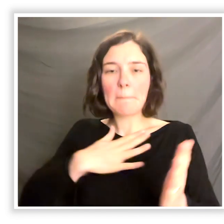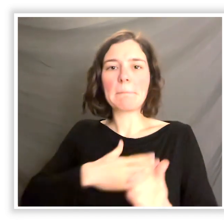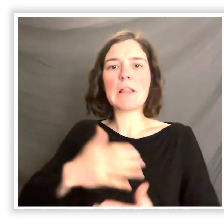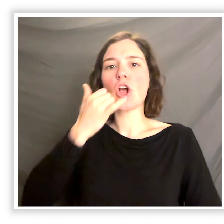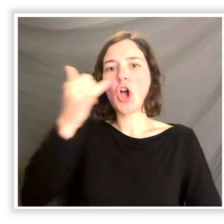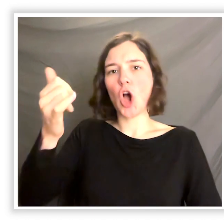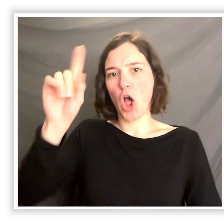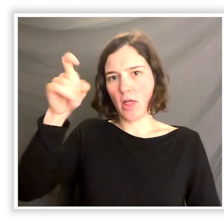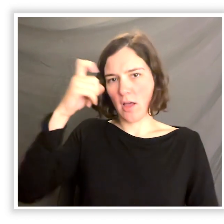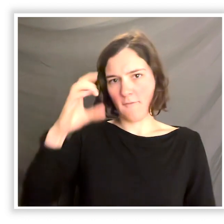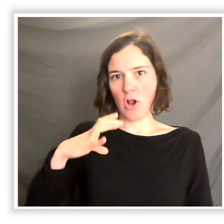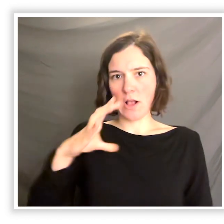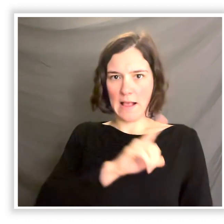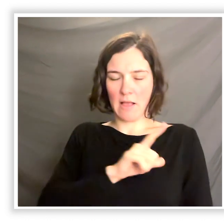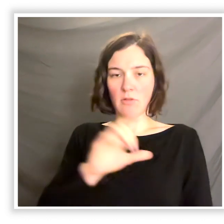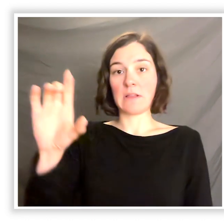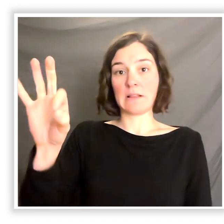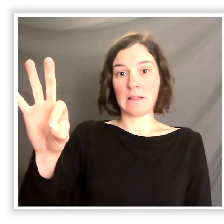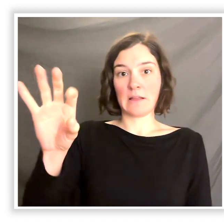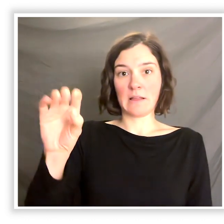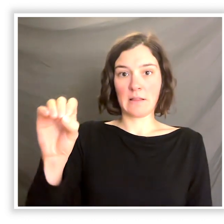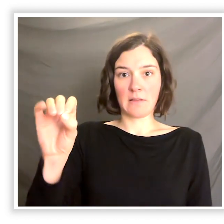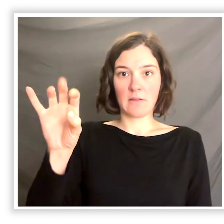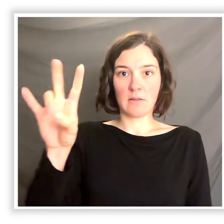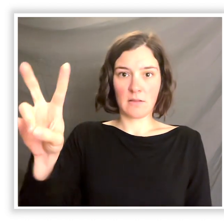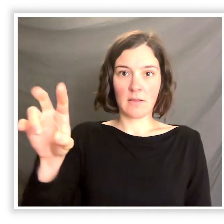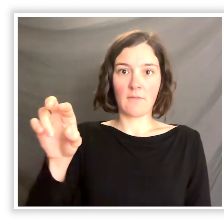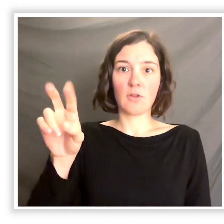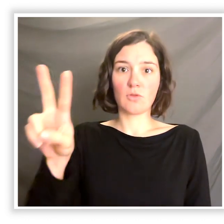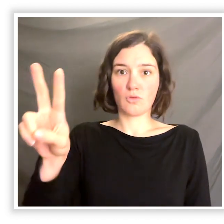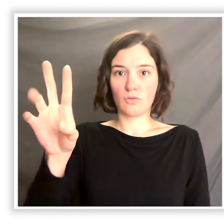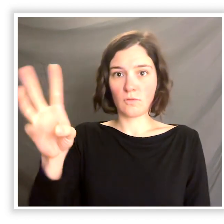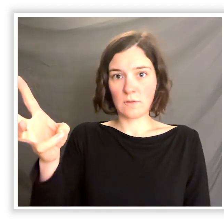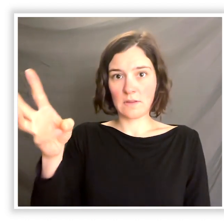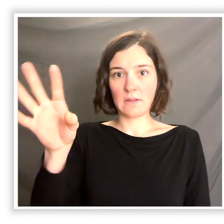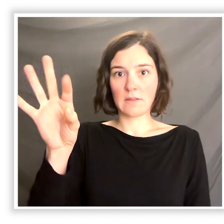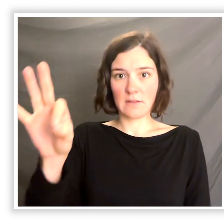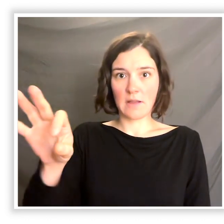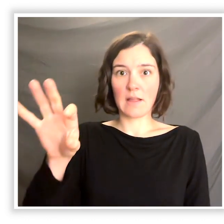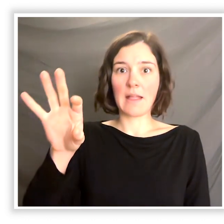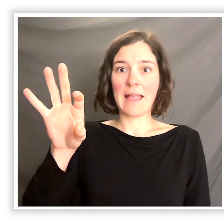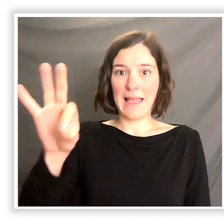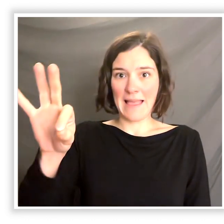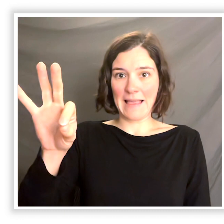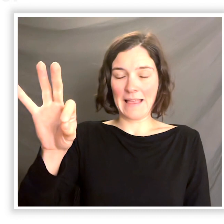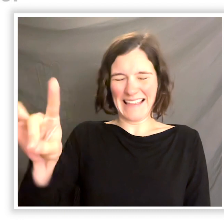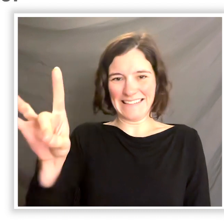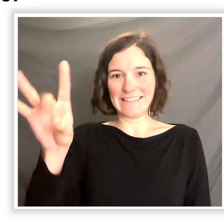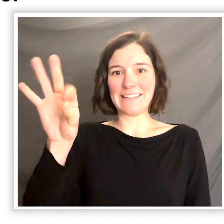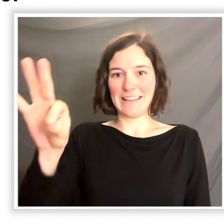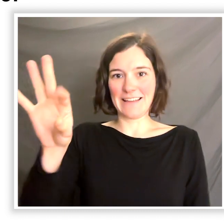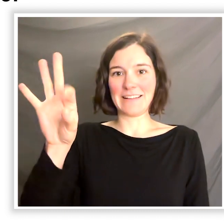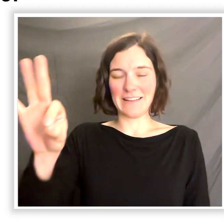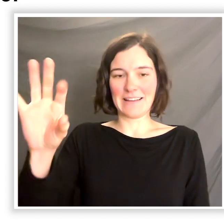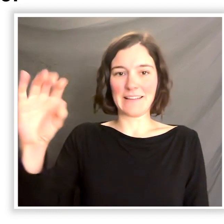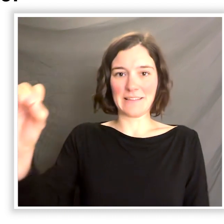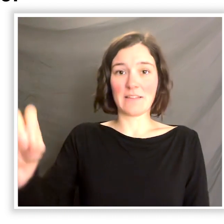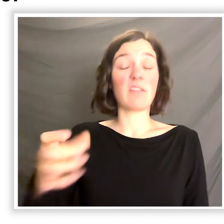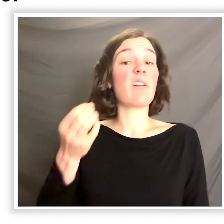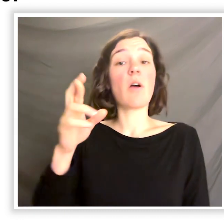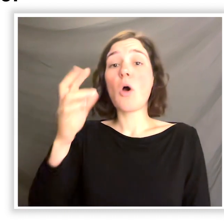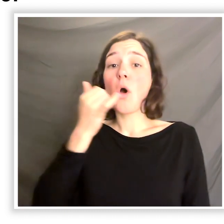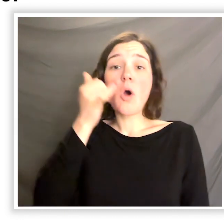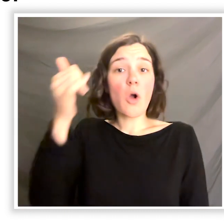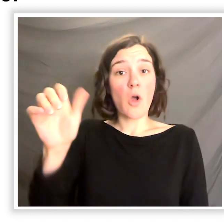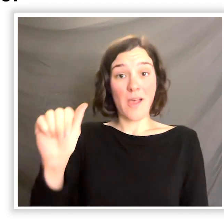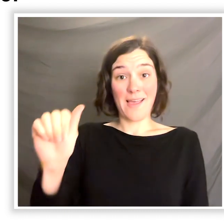sure you call the Governor's Council at 907-269-8990 or you can call